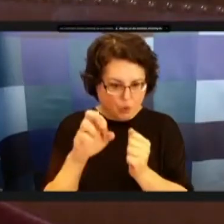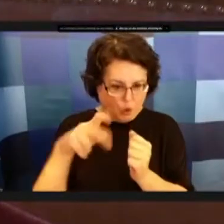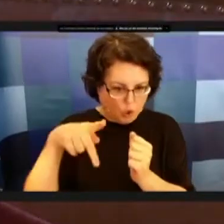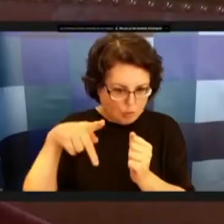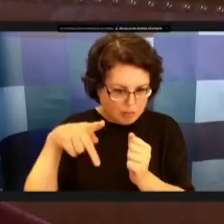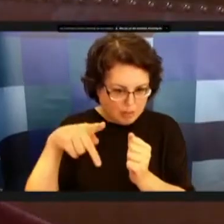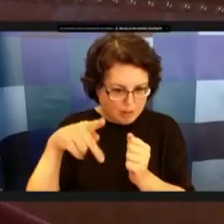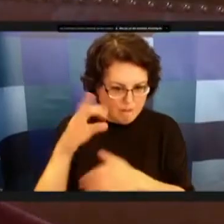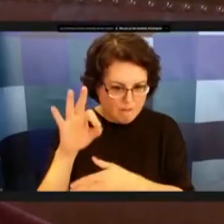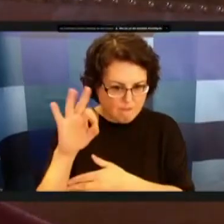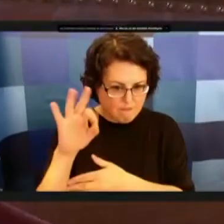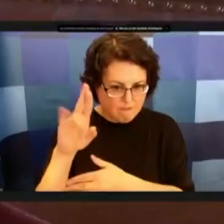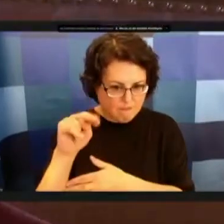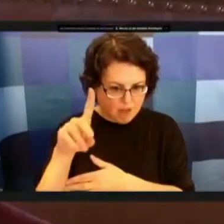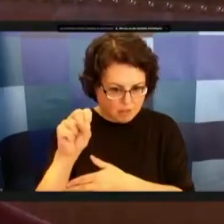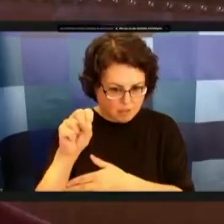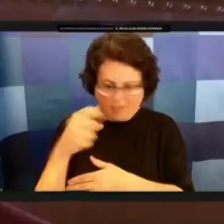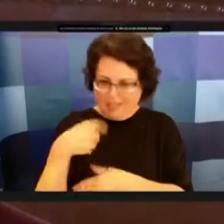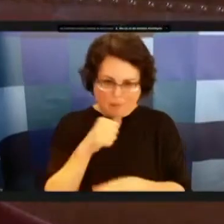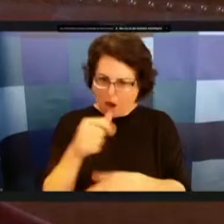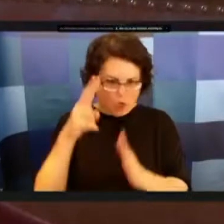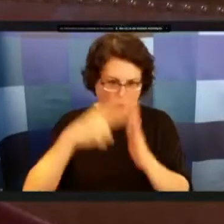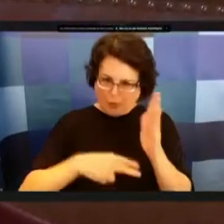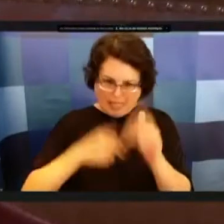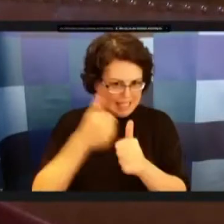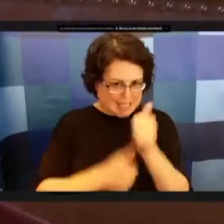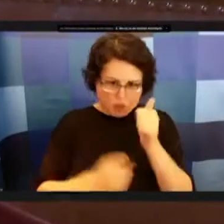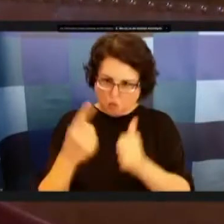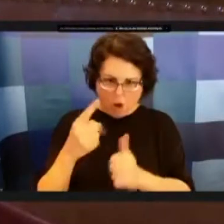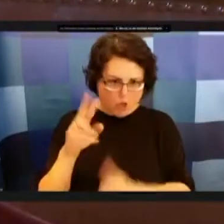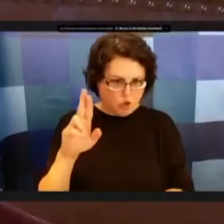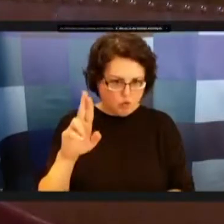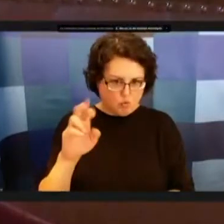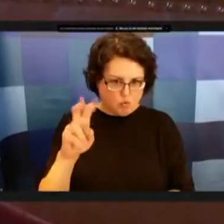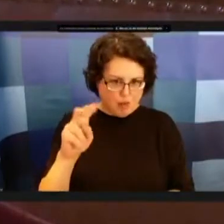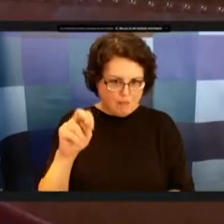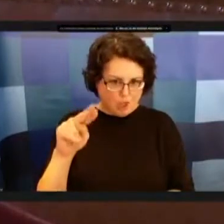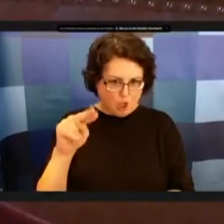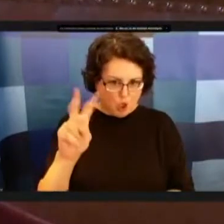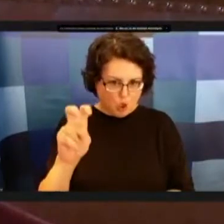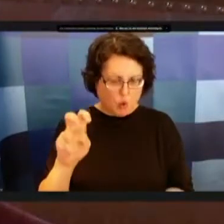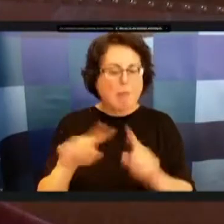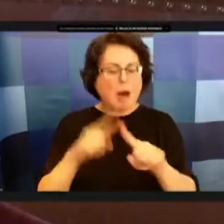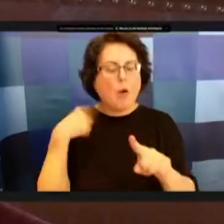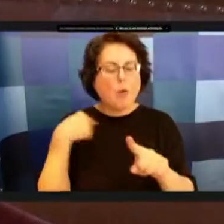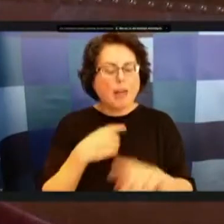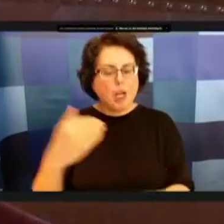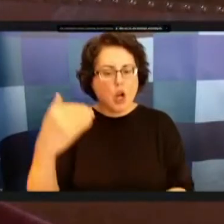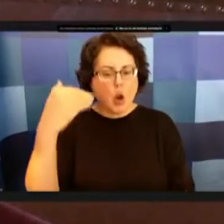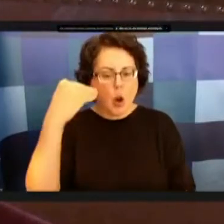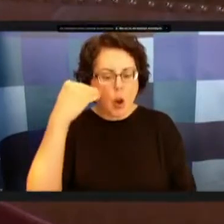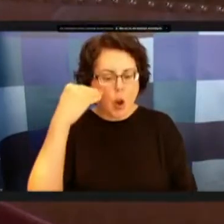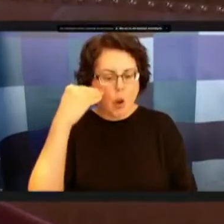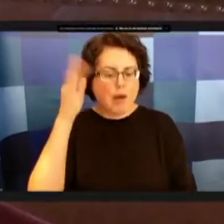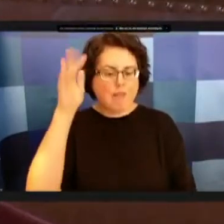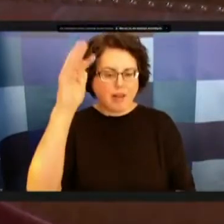and i'm not going to read off each and every revenue uh down here but we know essentially know the routine